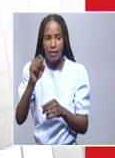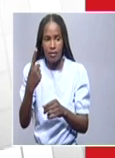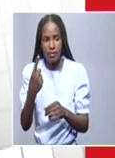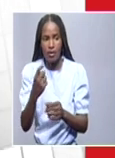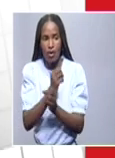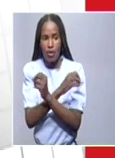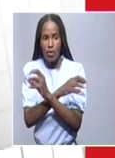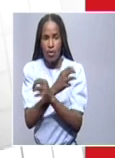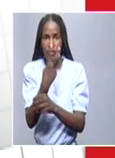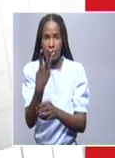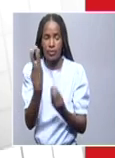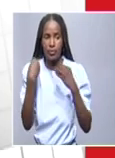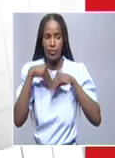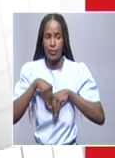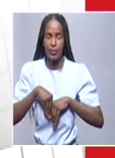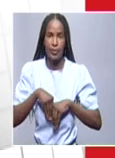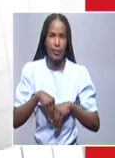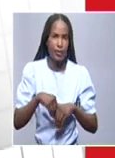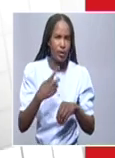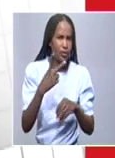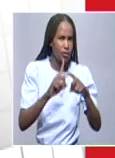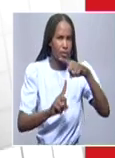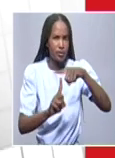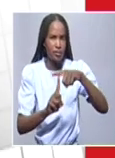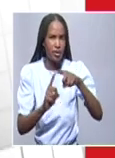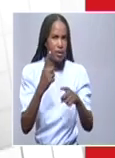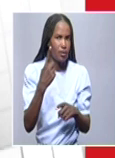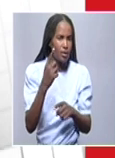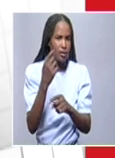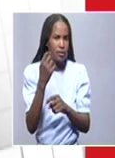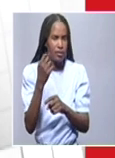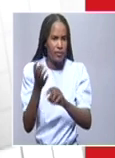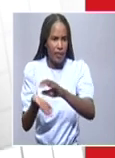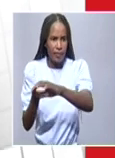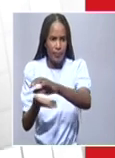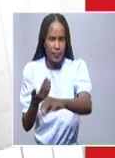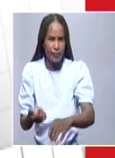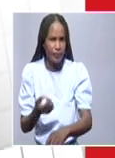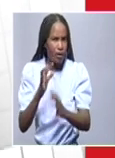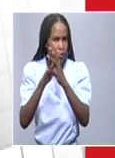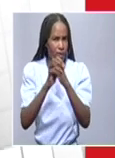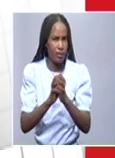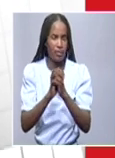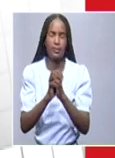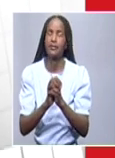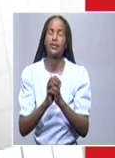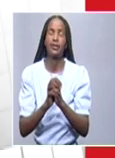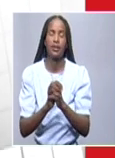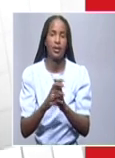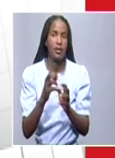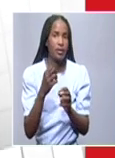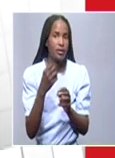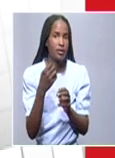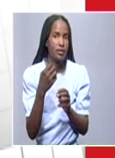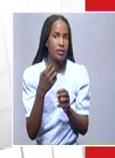Oshikoto, 3 cases, 2 at Chumeb, 1 at Omcia. Comas region, 2 cases